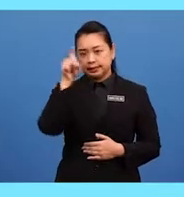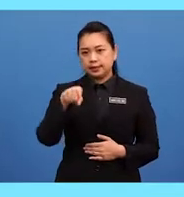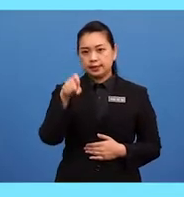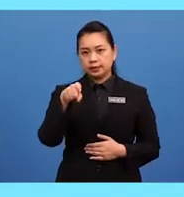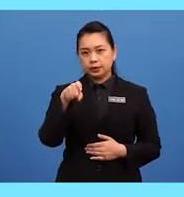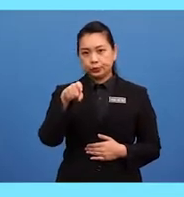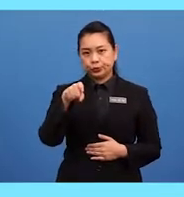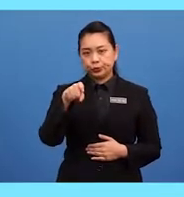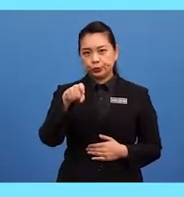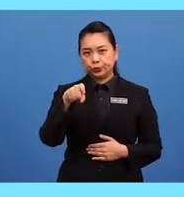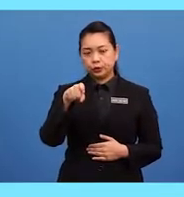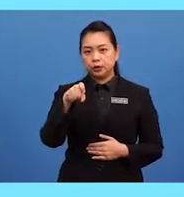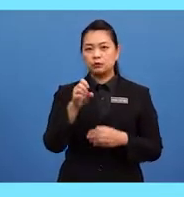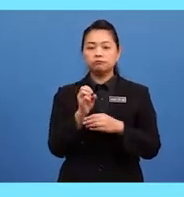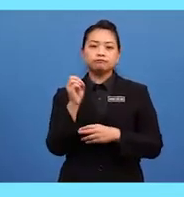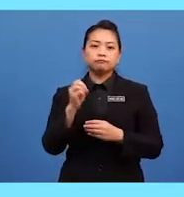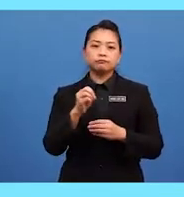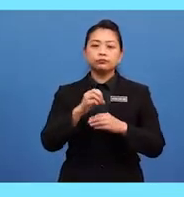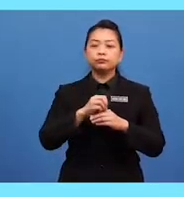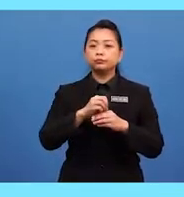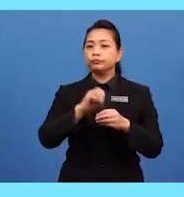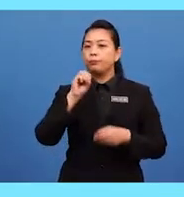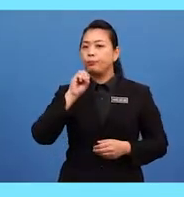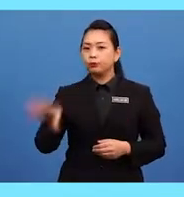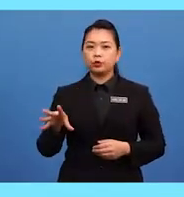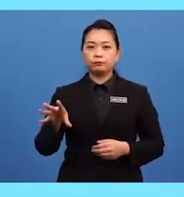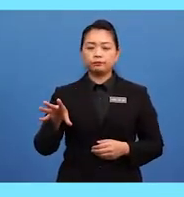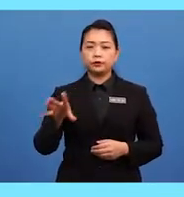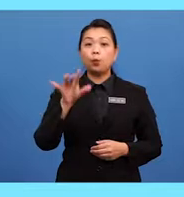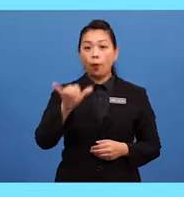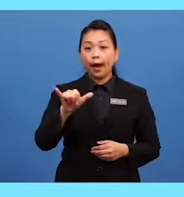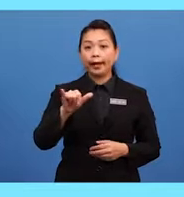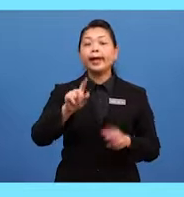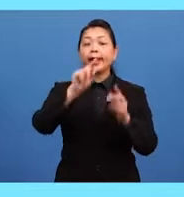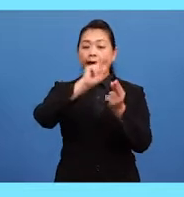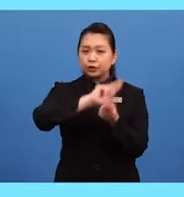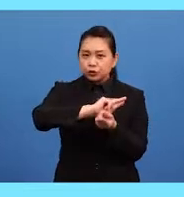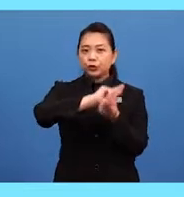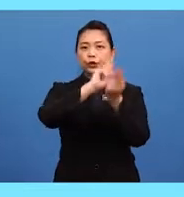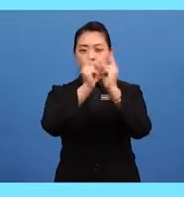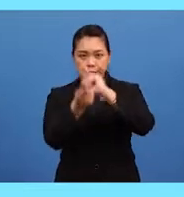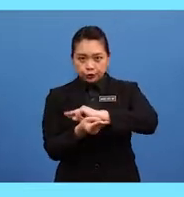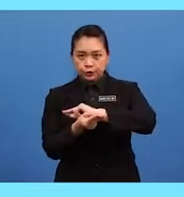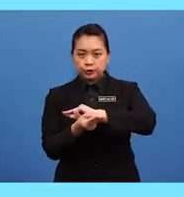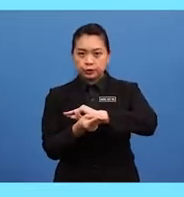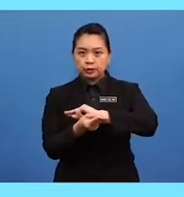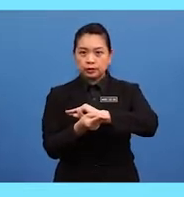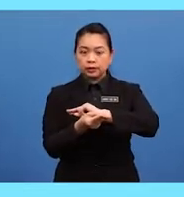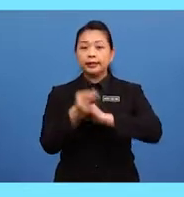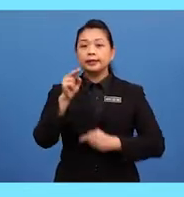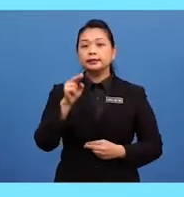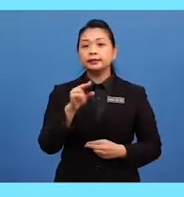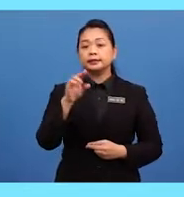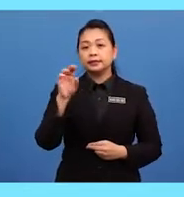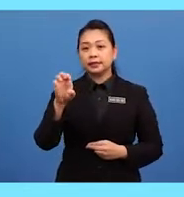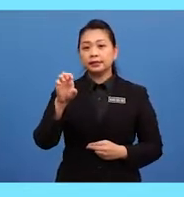drop the letter Y and change it with an I and add ES after it.